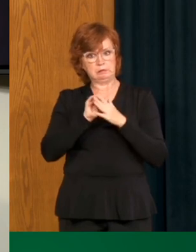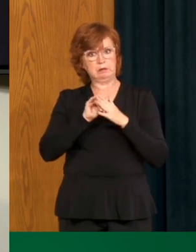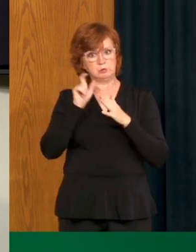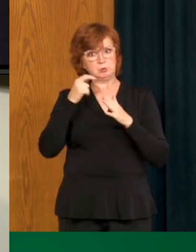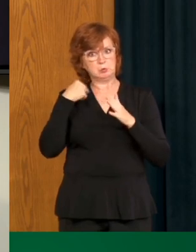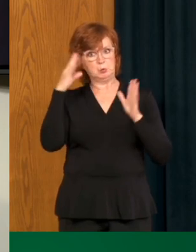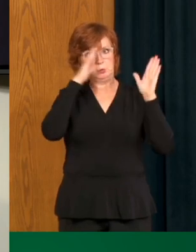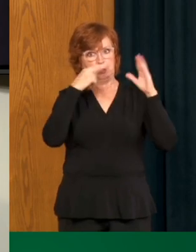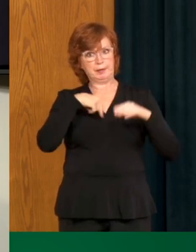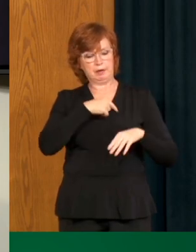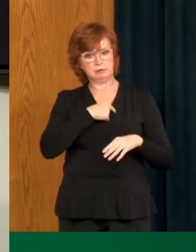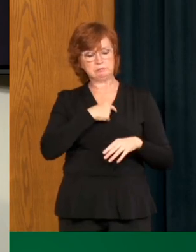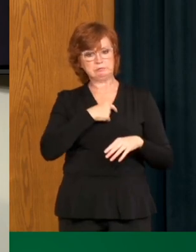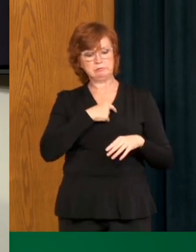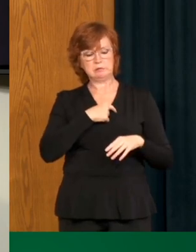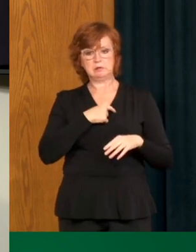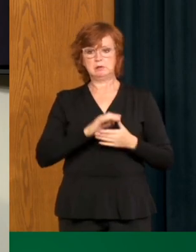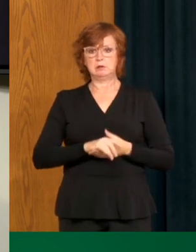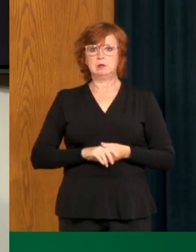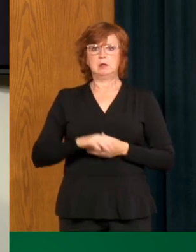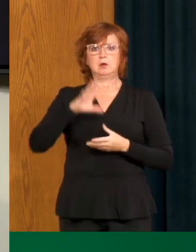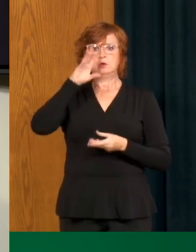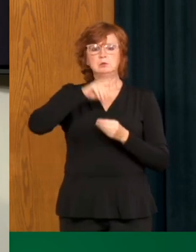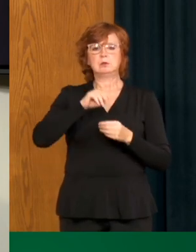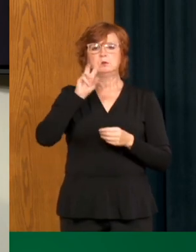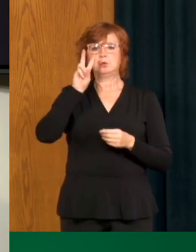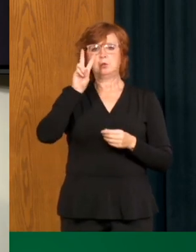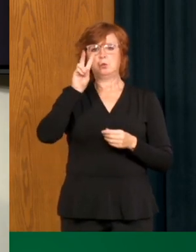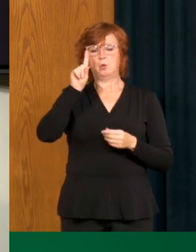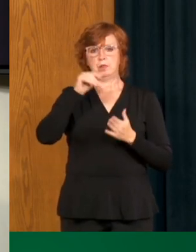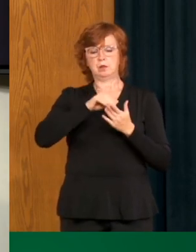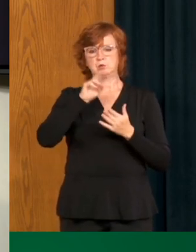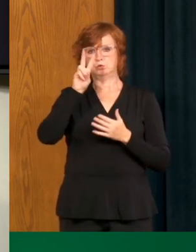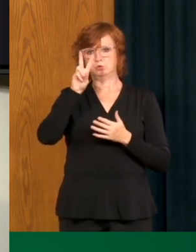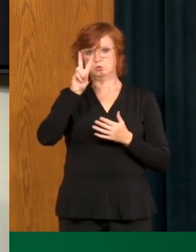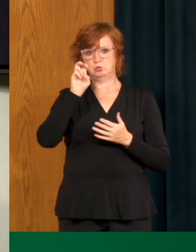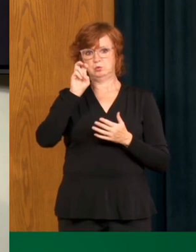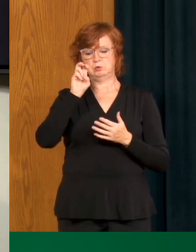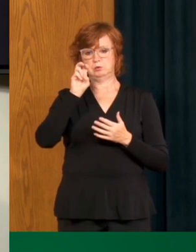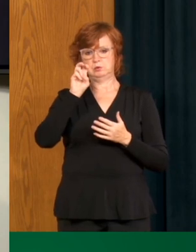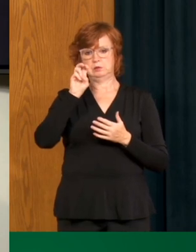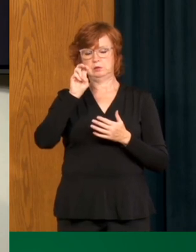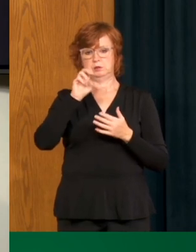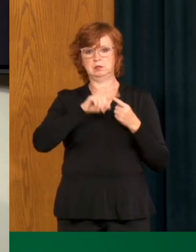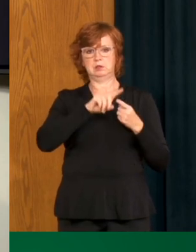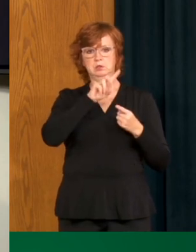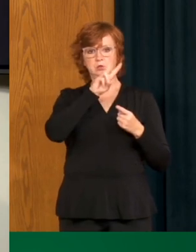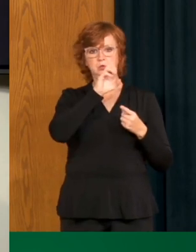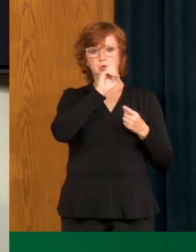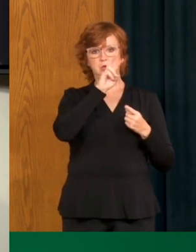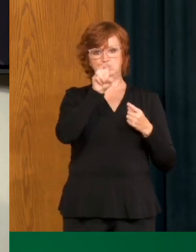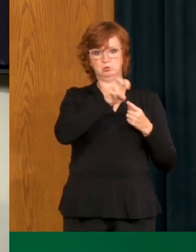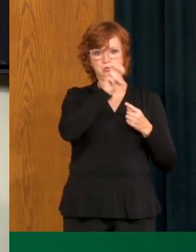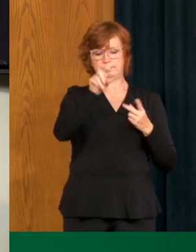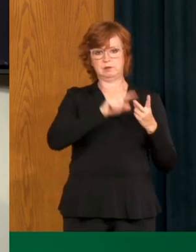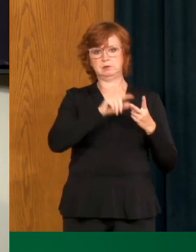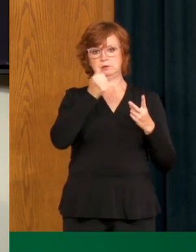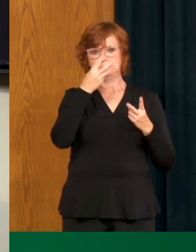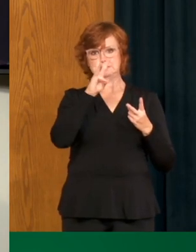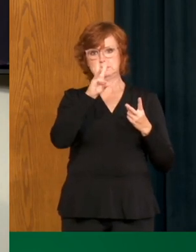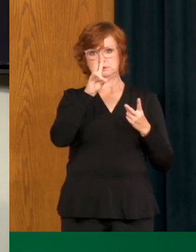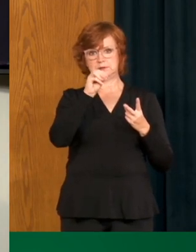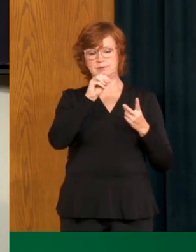Of the 1268 cases in the province, 202 are due to travel, 670 now community contacts,